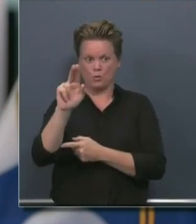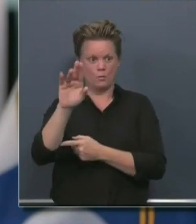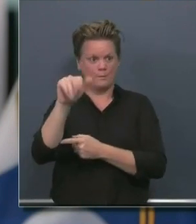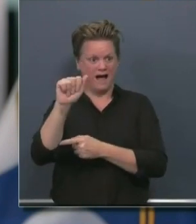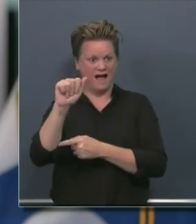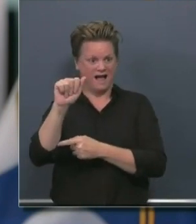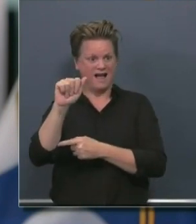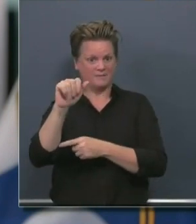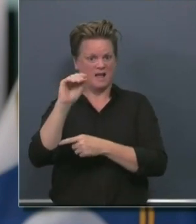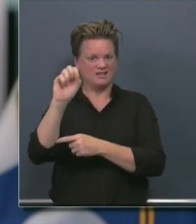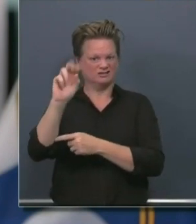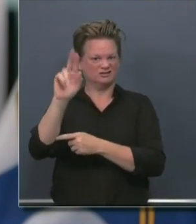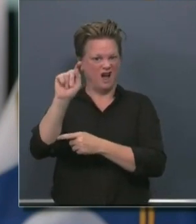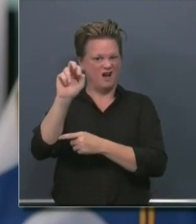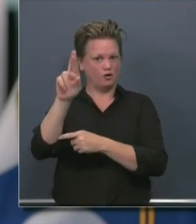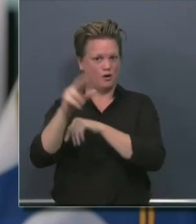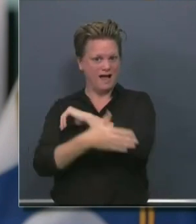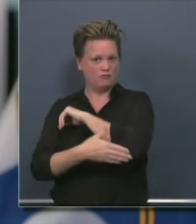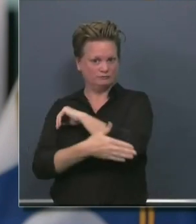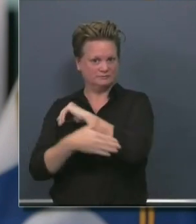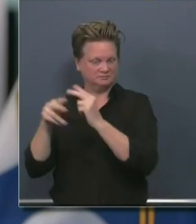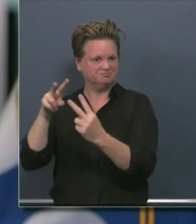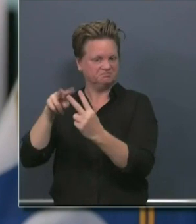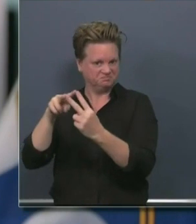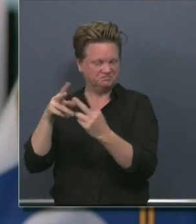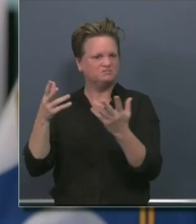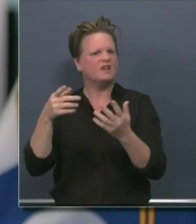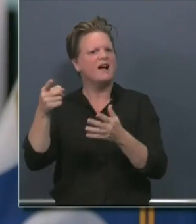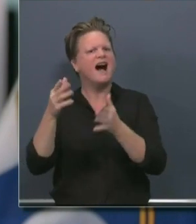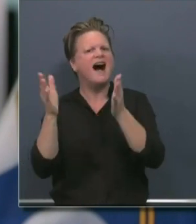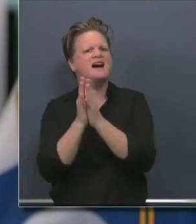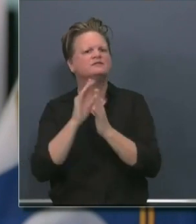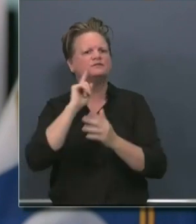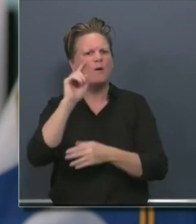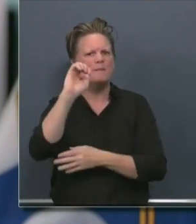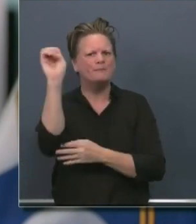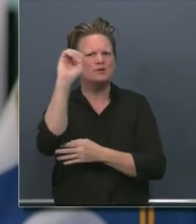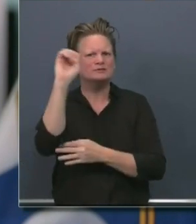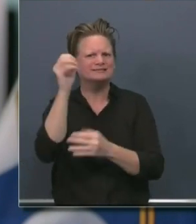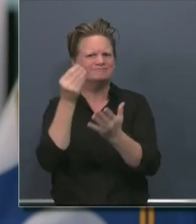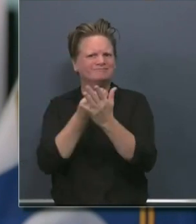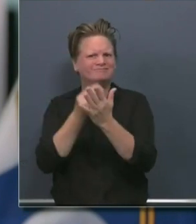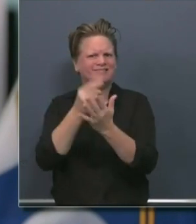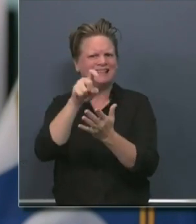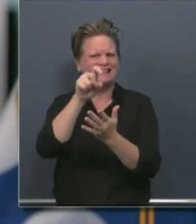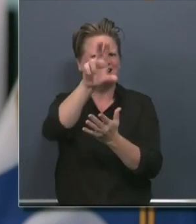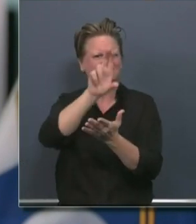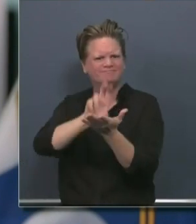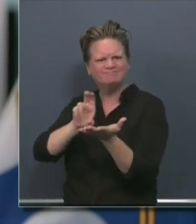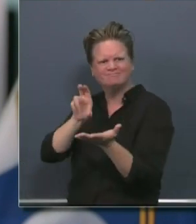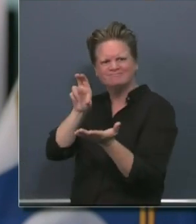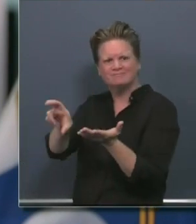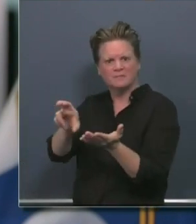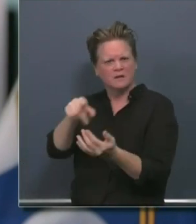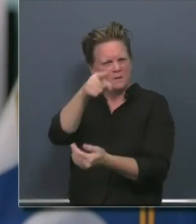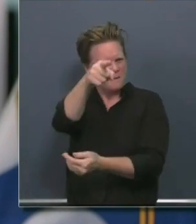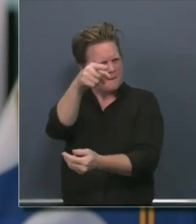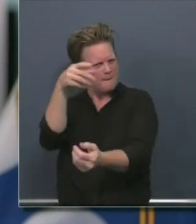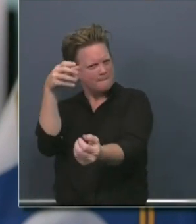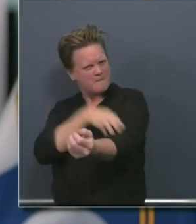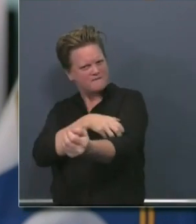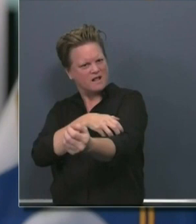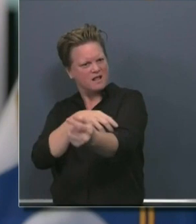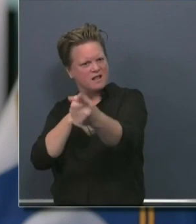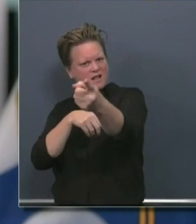some of their emergency funding and aid, what powers of the state are you willing to exercise to enforce the state